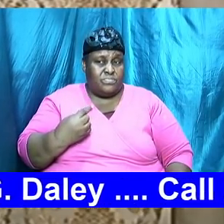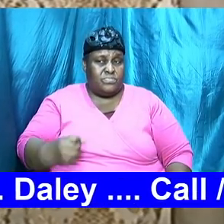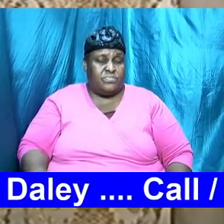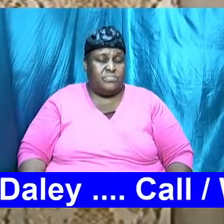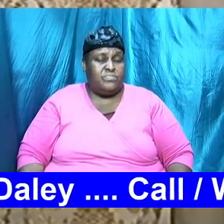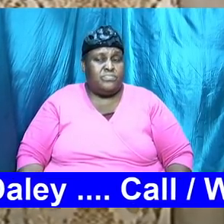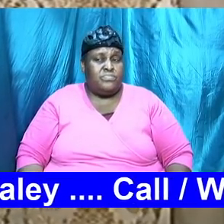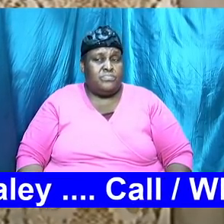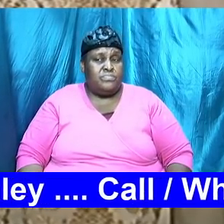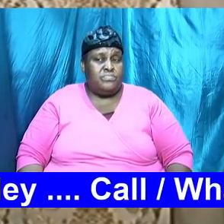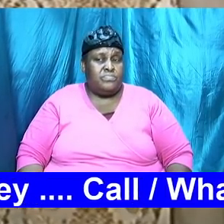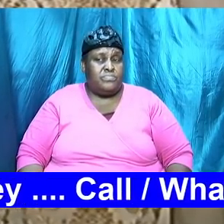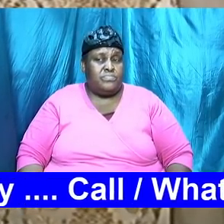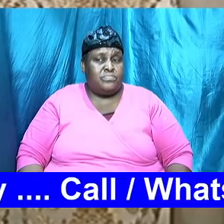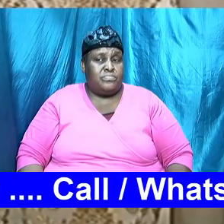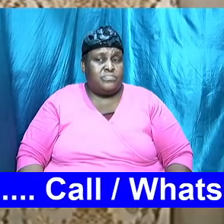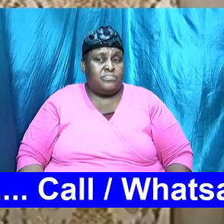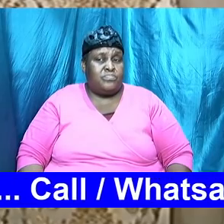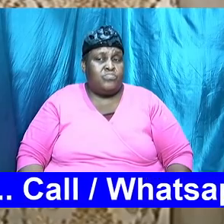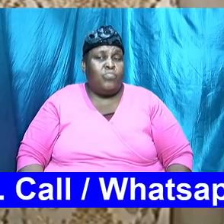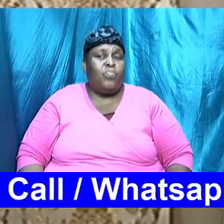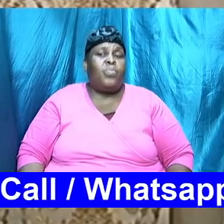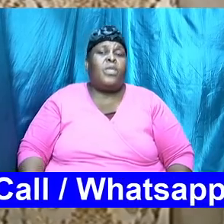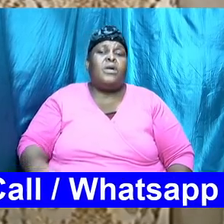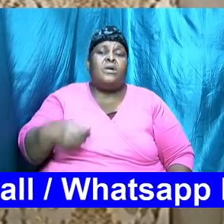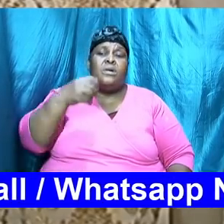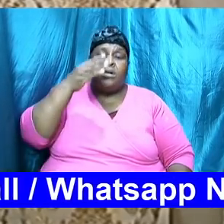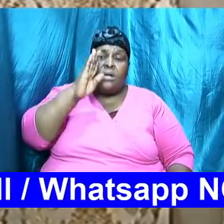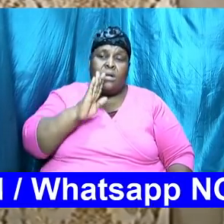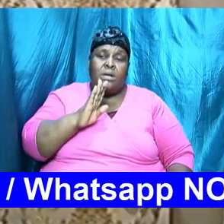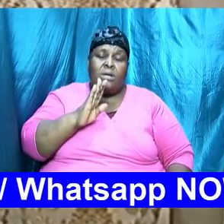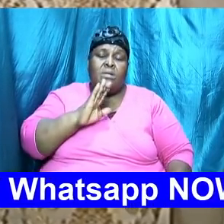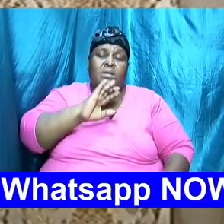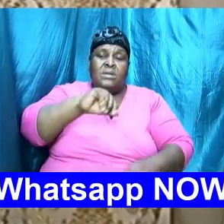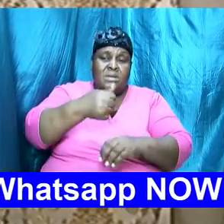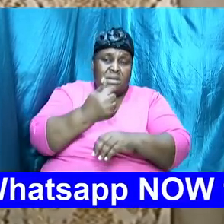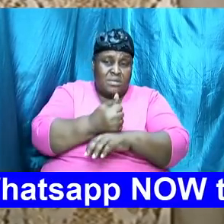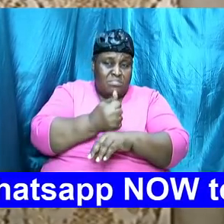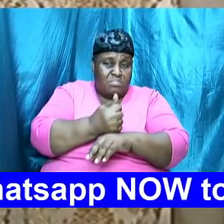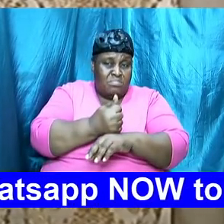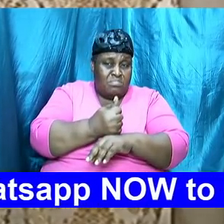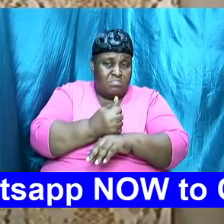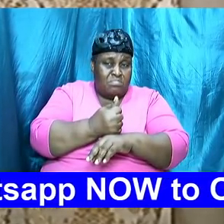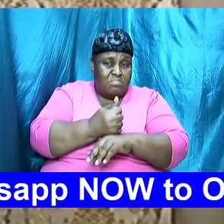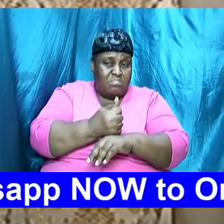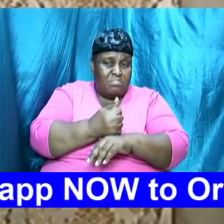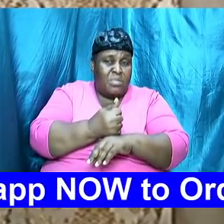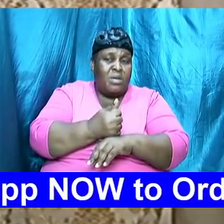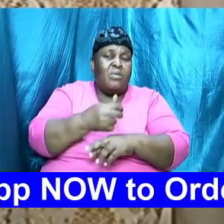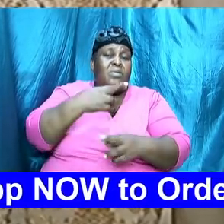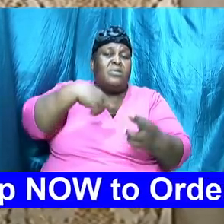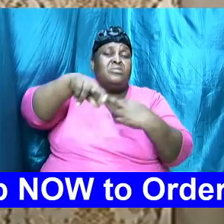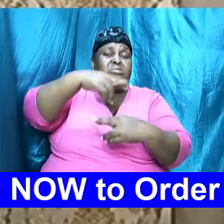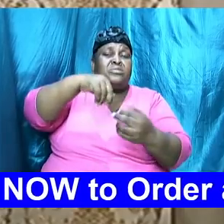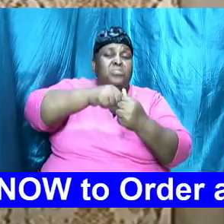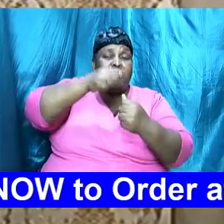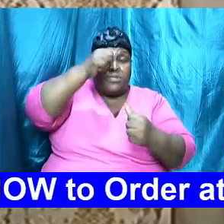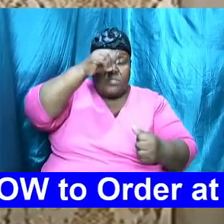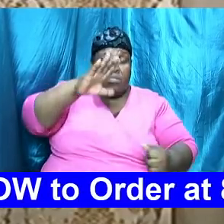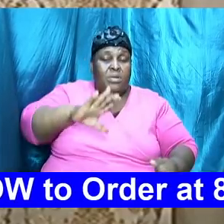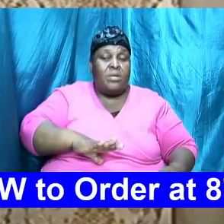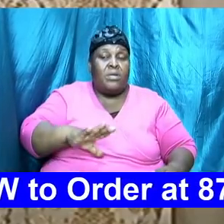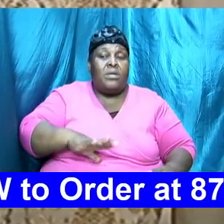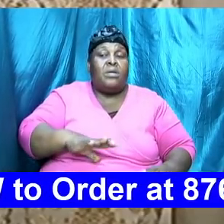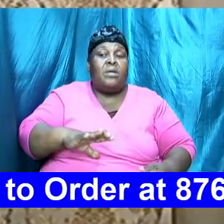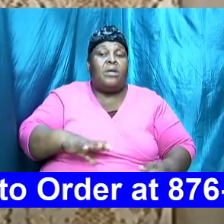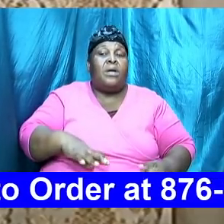he established a relationship with man and he came